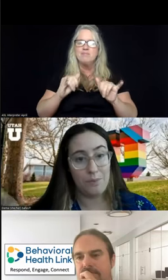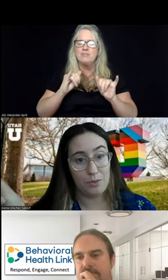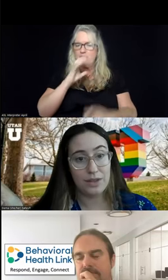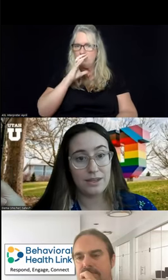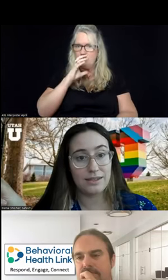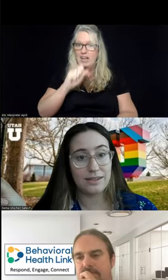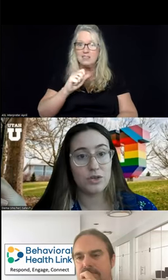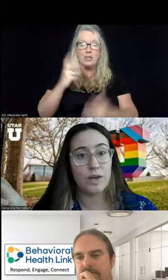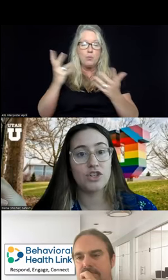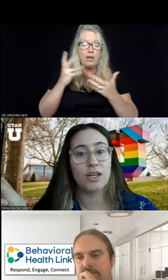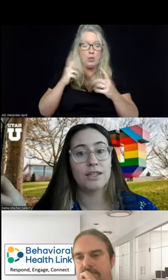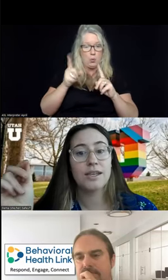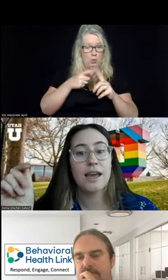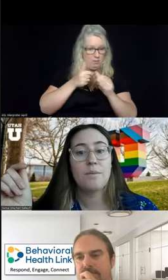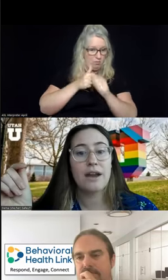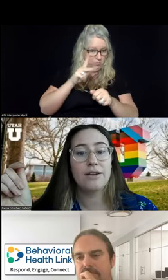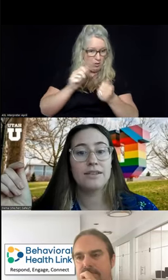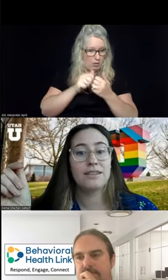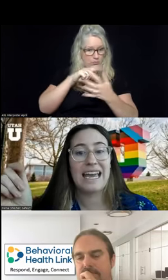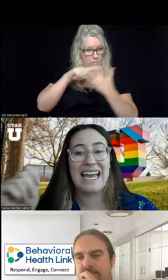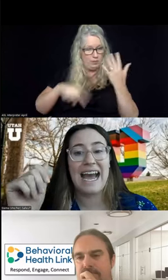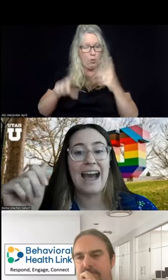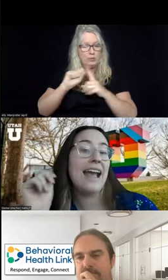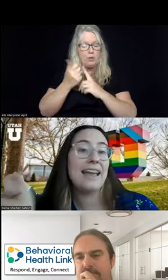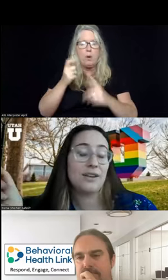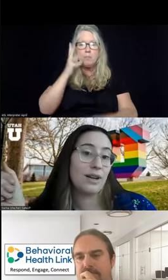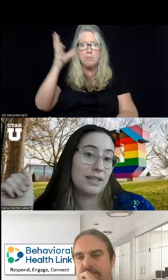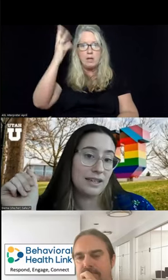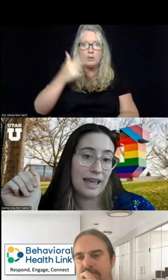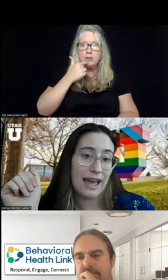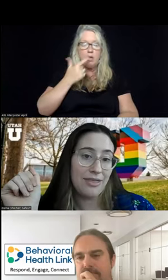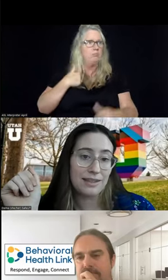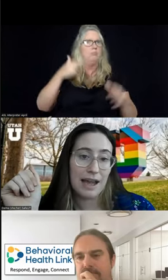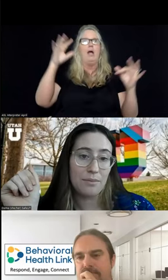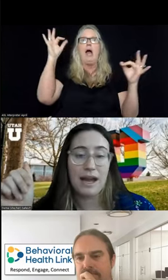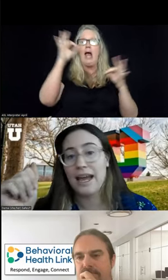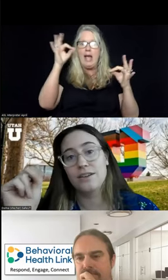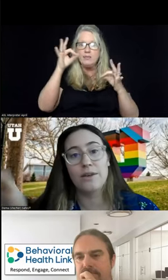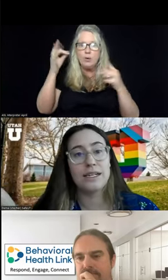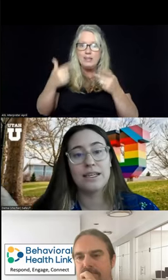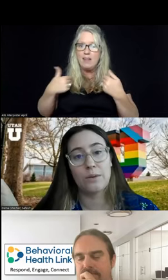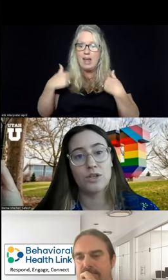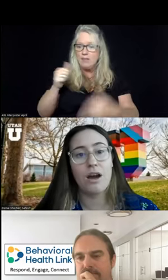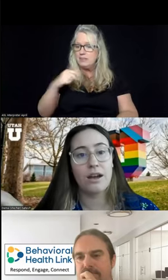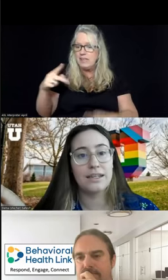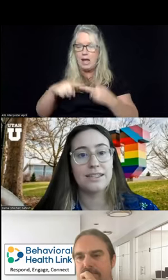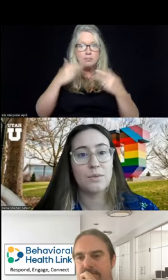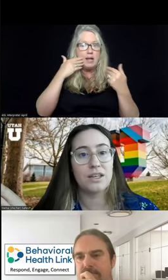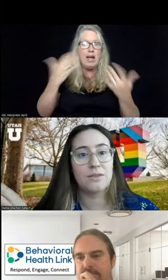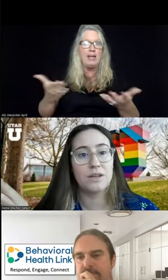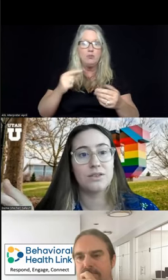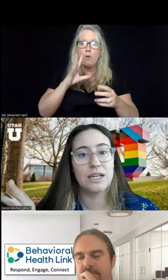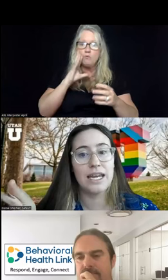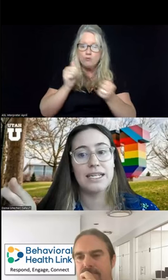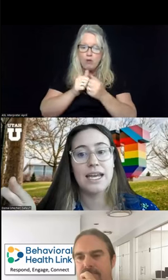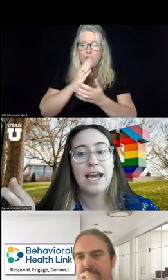follow up with these situations, parents say, I had no idea they had this app. I had no idea they were talking to